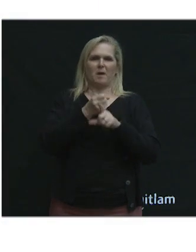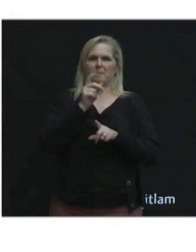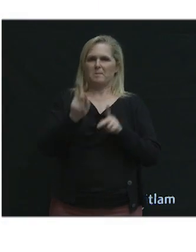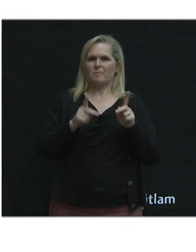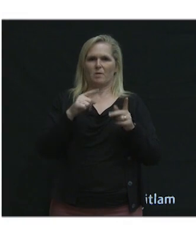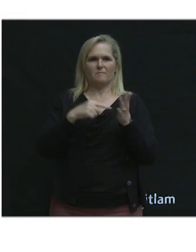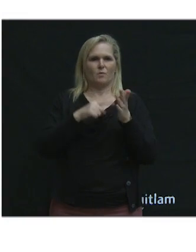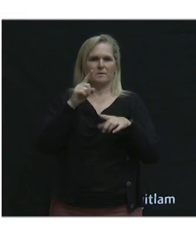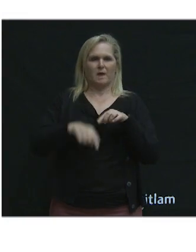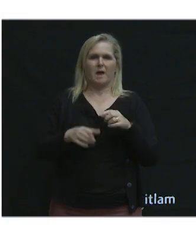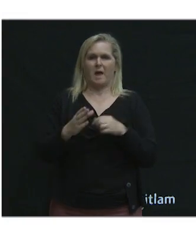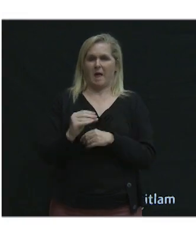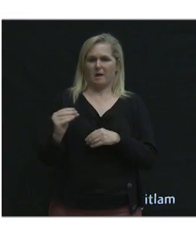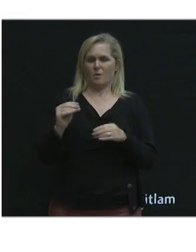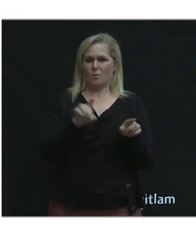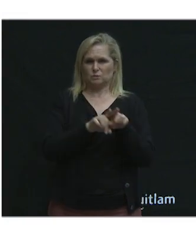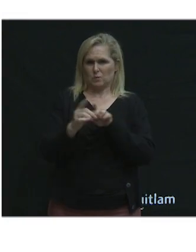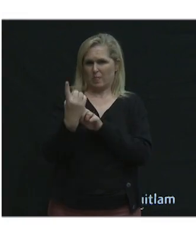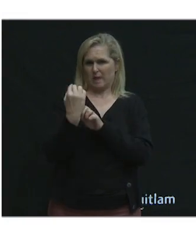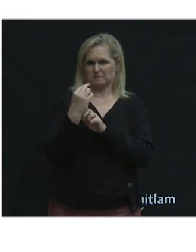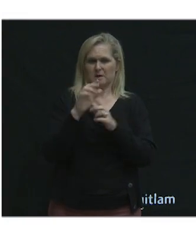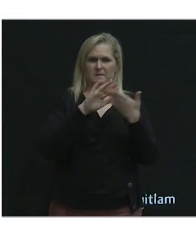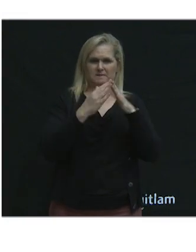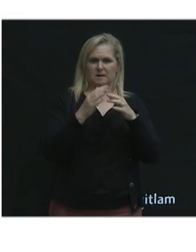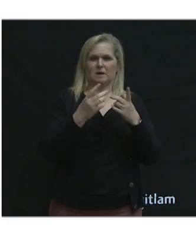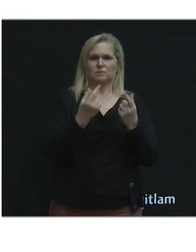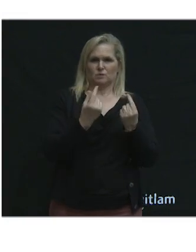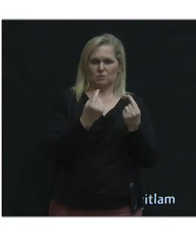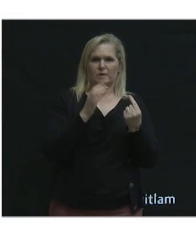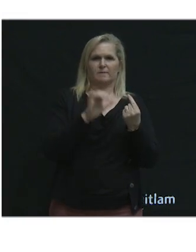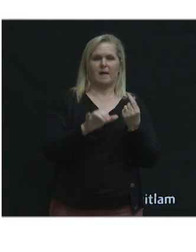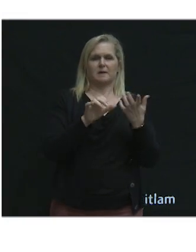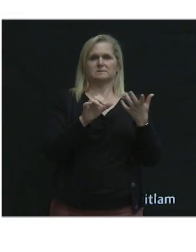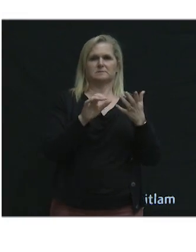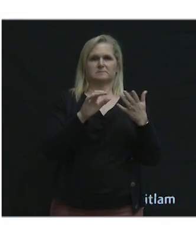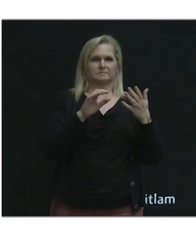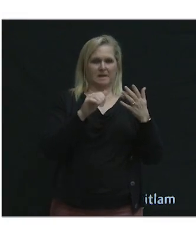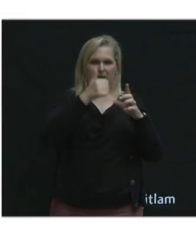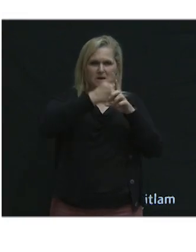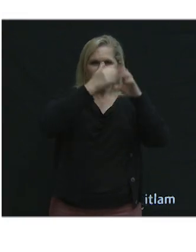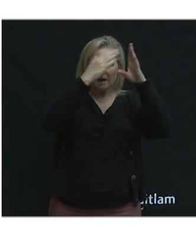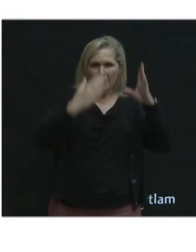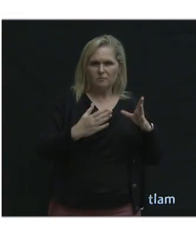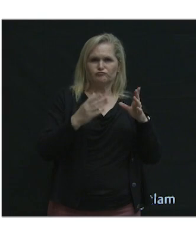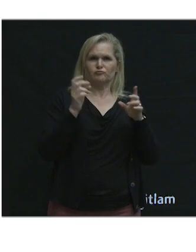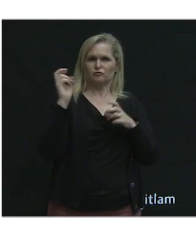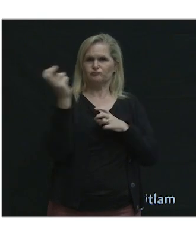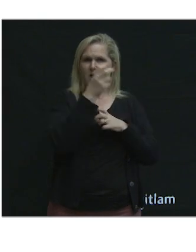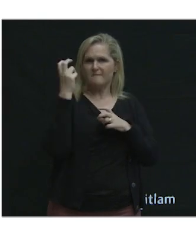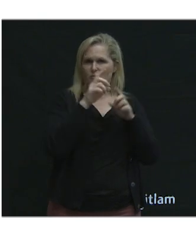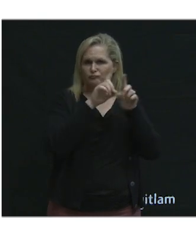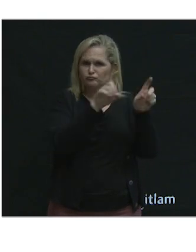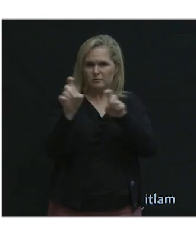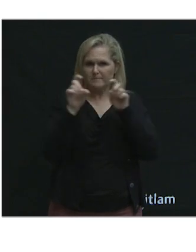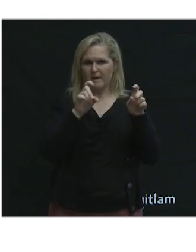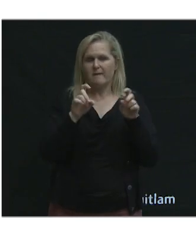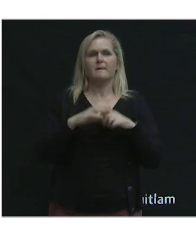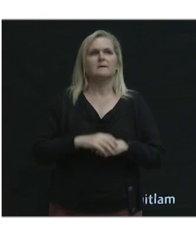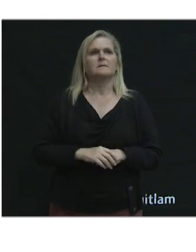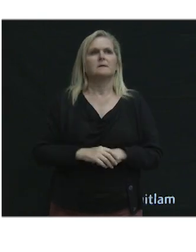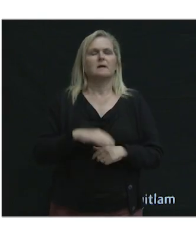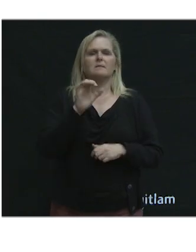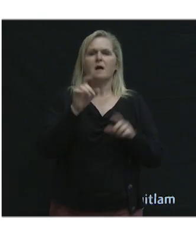And late last year as well, the city conducted a household travel survey. Uh, this is a statistically valid survey, uh,